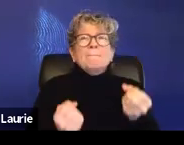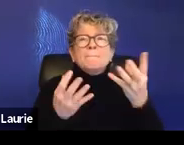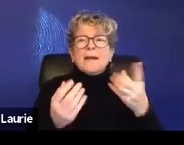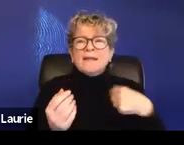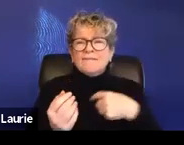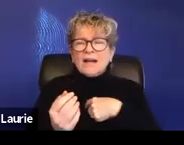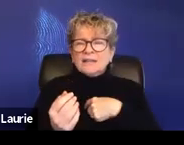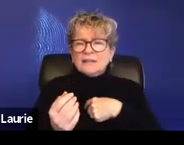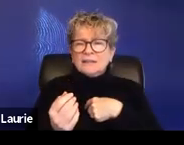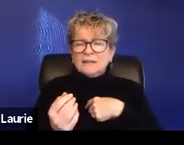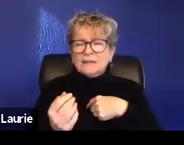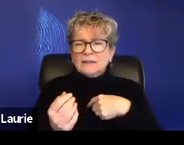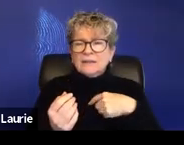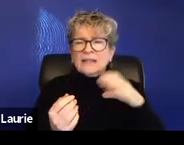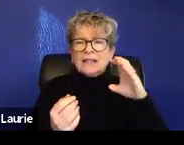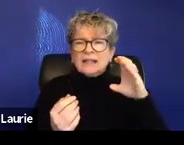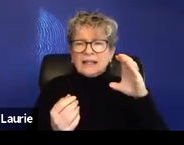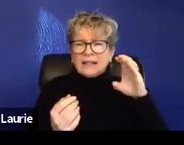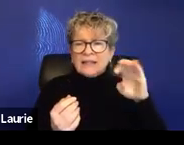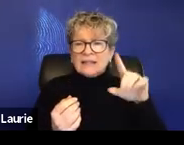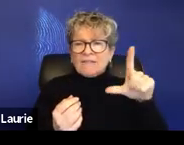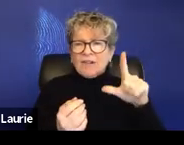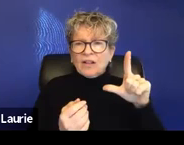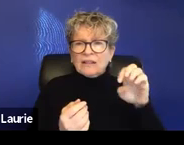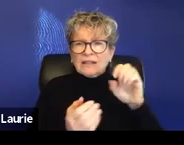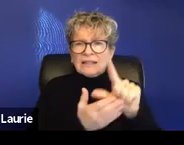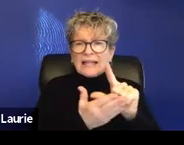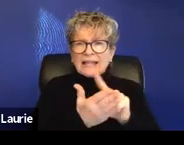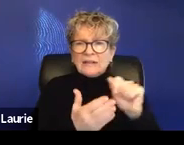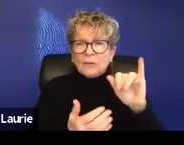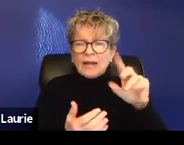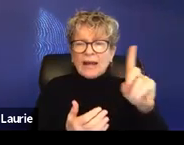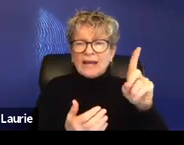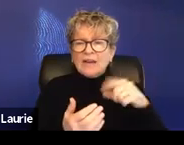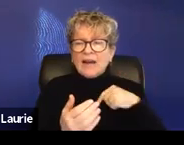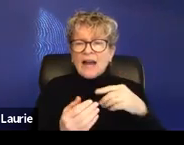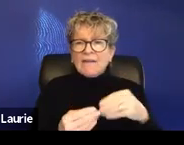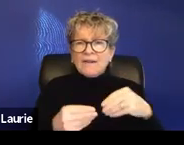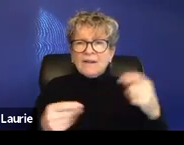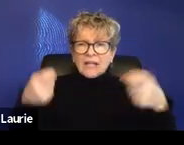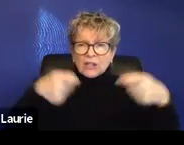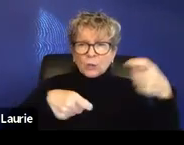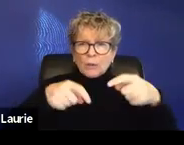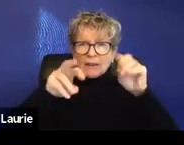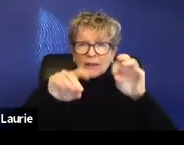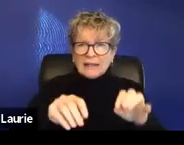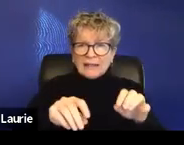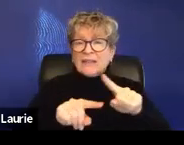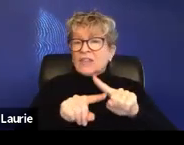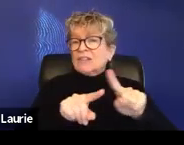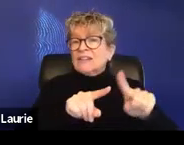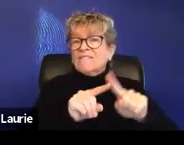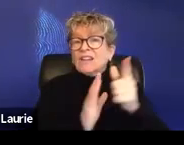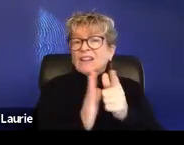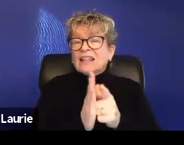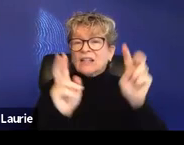in civil legal aid have contributed to it and it covers a whole breadth of legal issues and it's supposed to